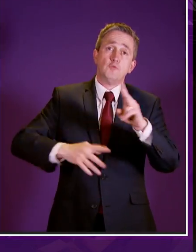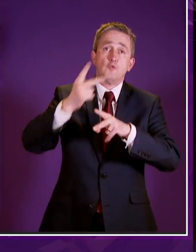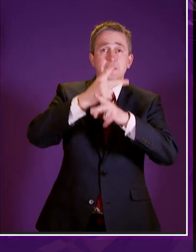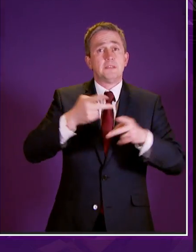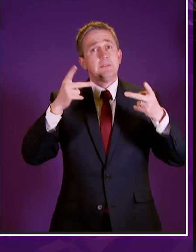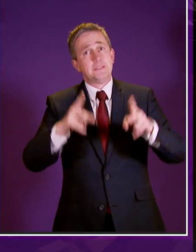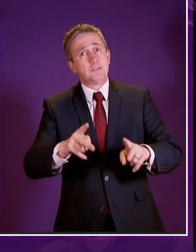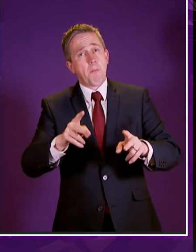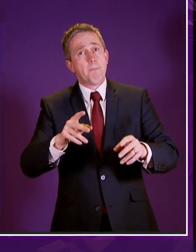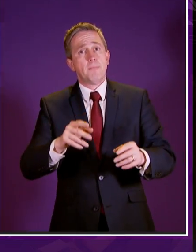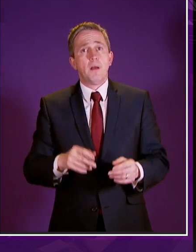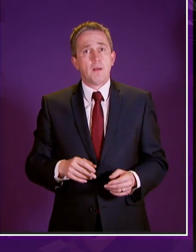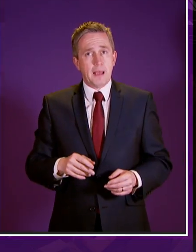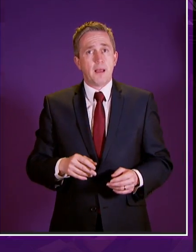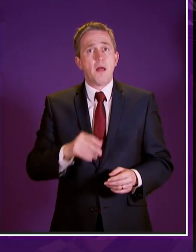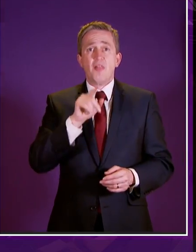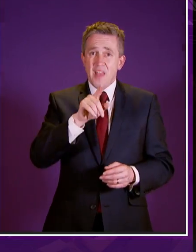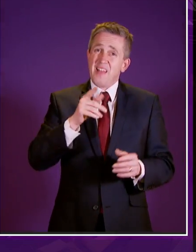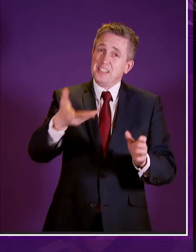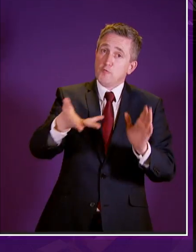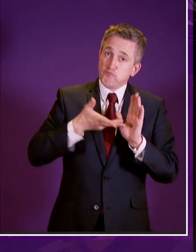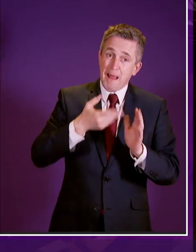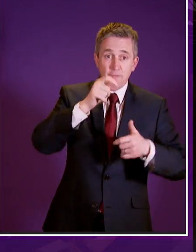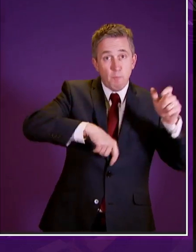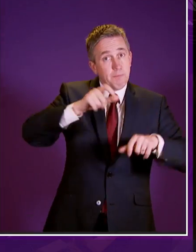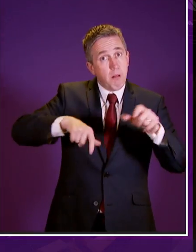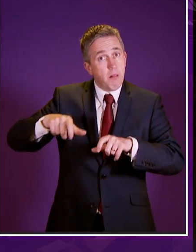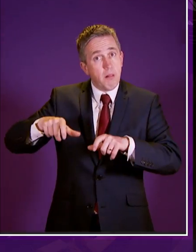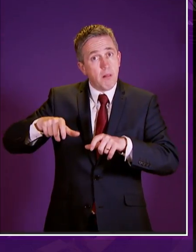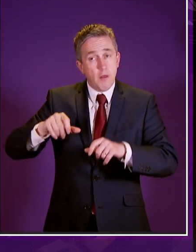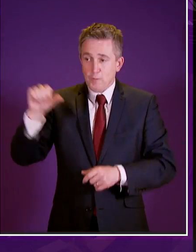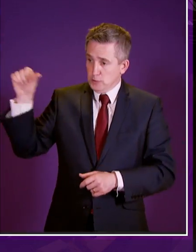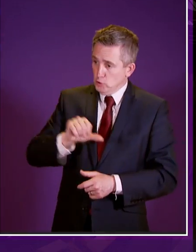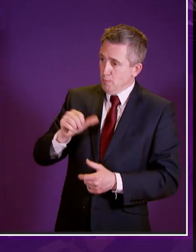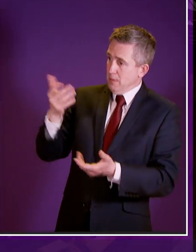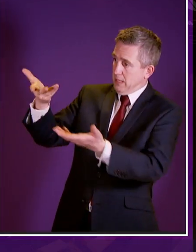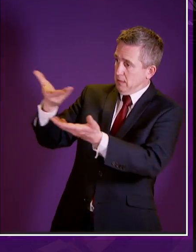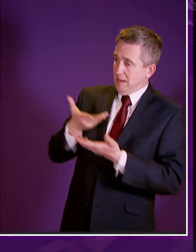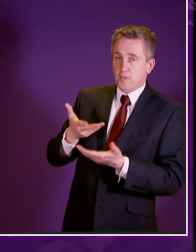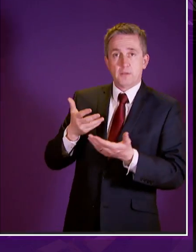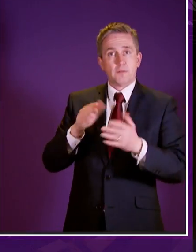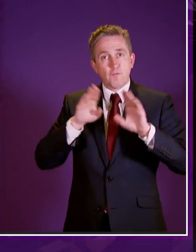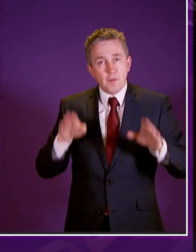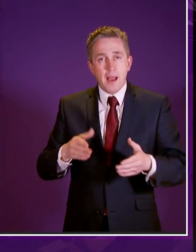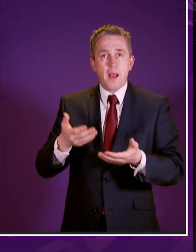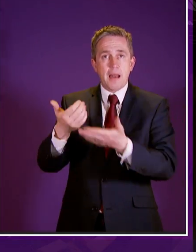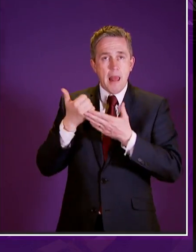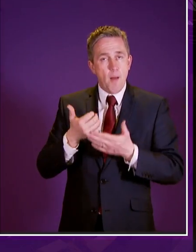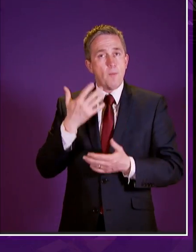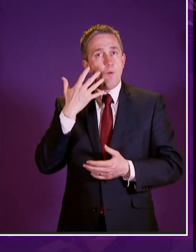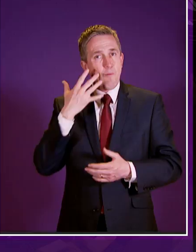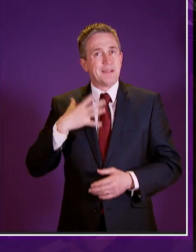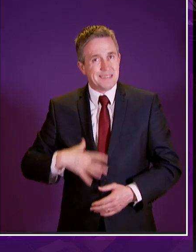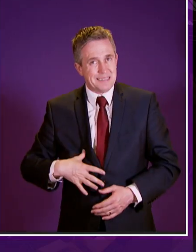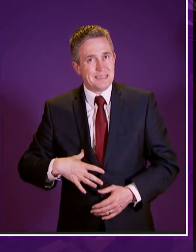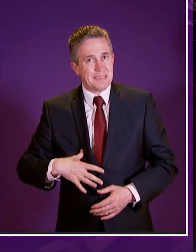outset founded on the idea that social security is a right and that we all expect to be treated with dignity and respect when applying for help it'll